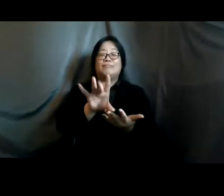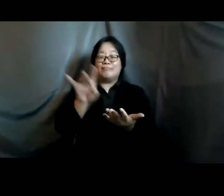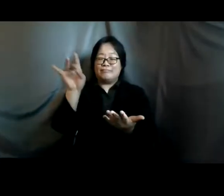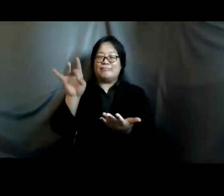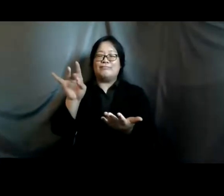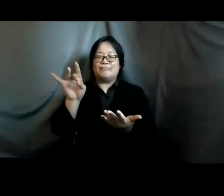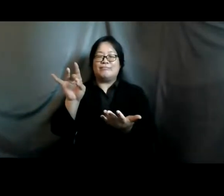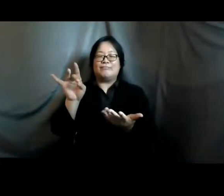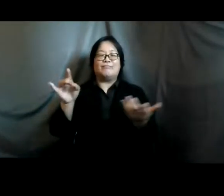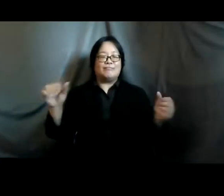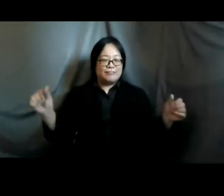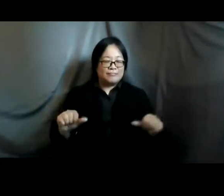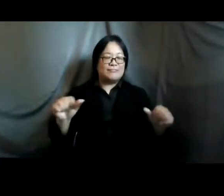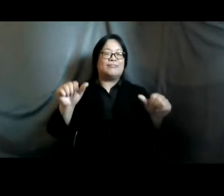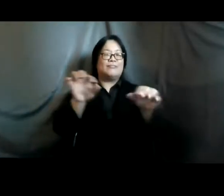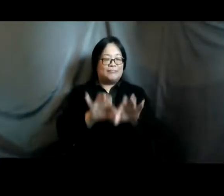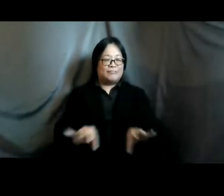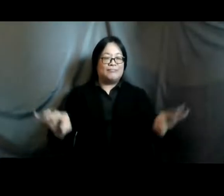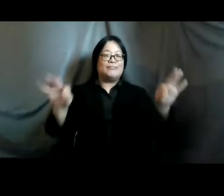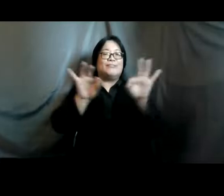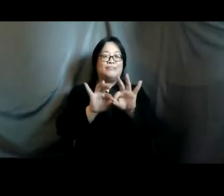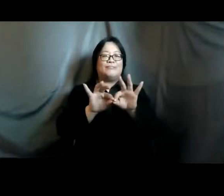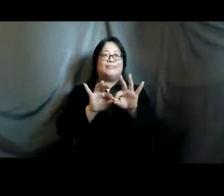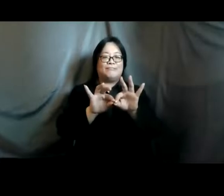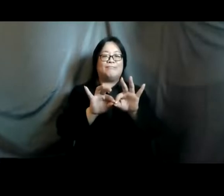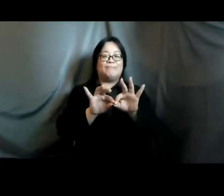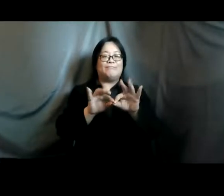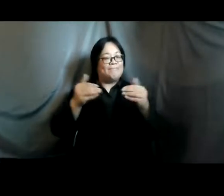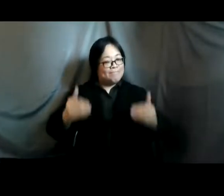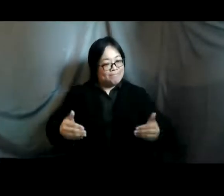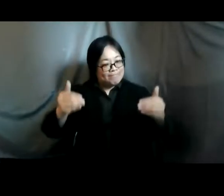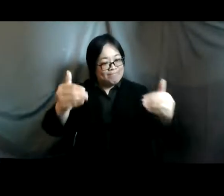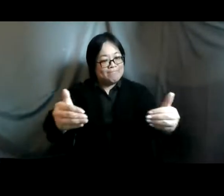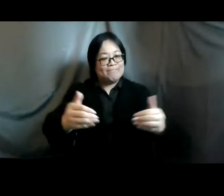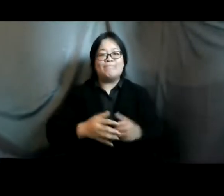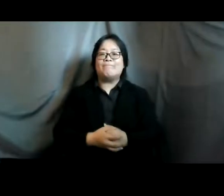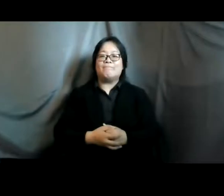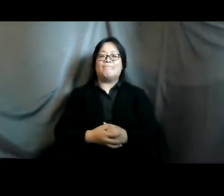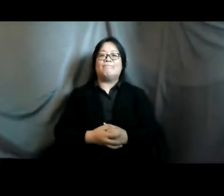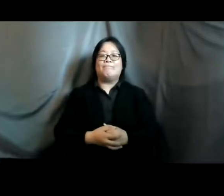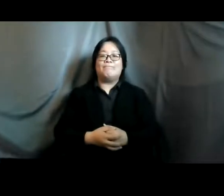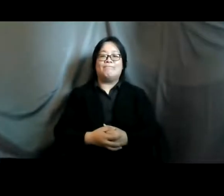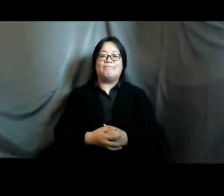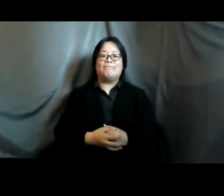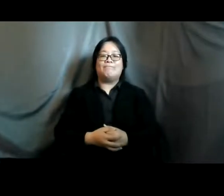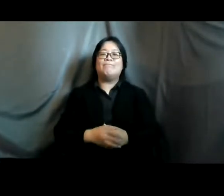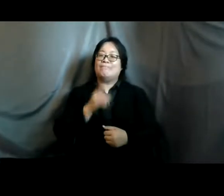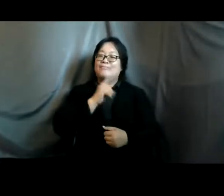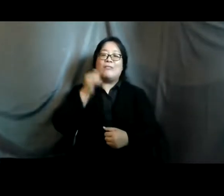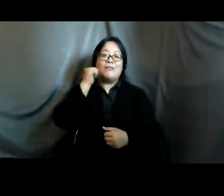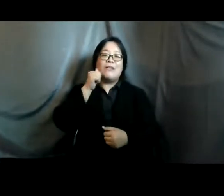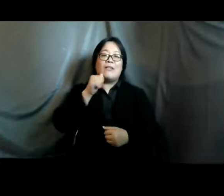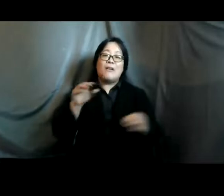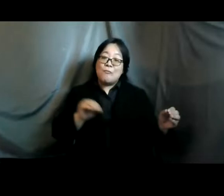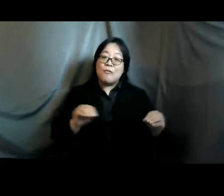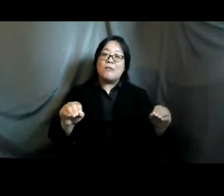uh as action or priority team areas to go one step further right uh but of course as uh the feminist movement we're always looking at